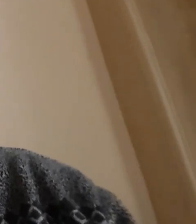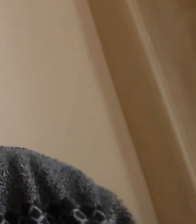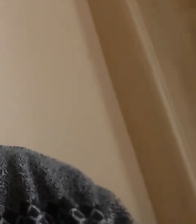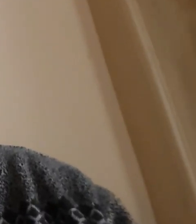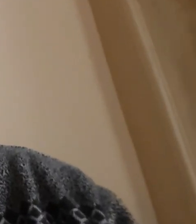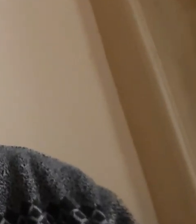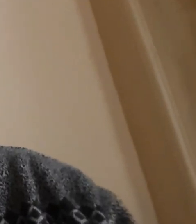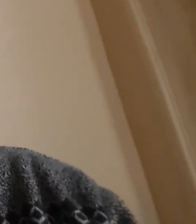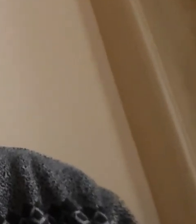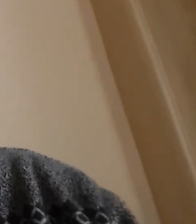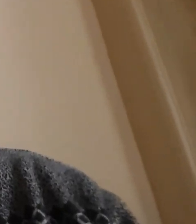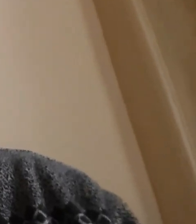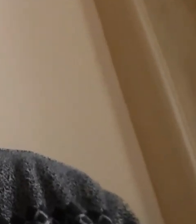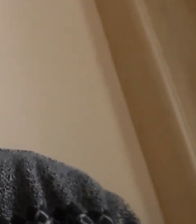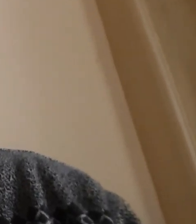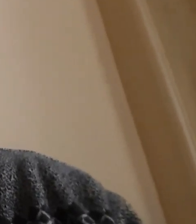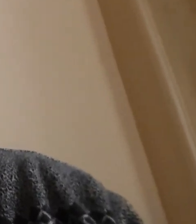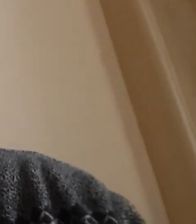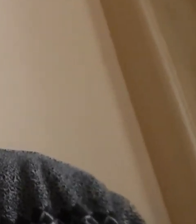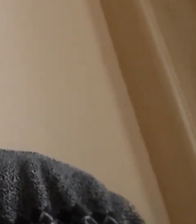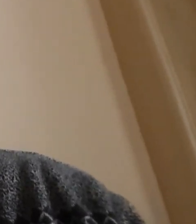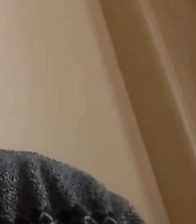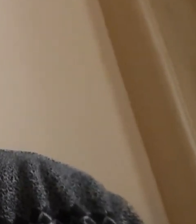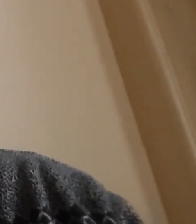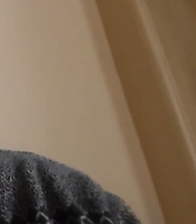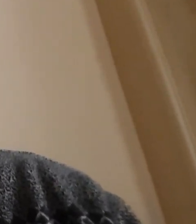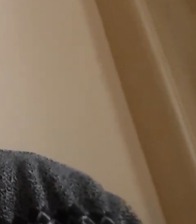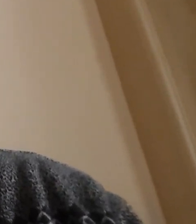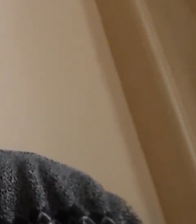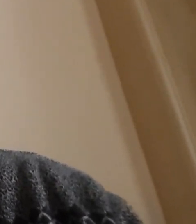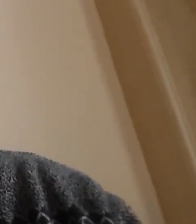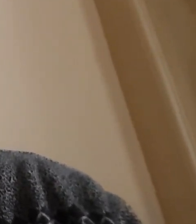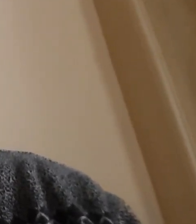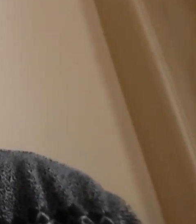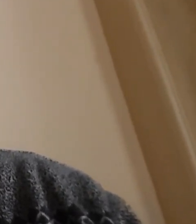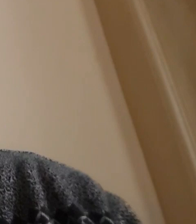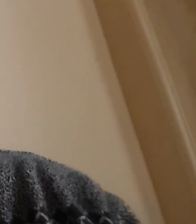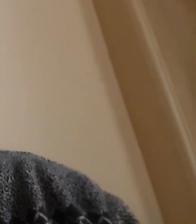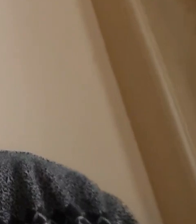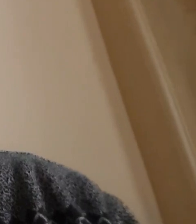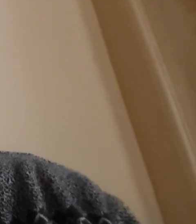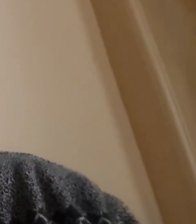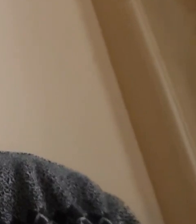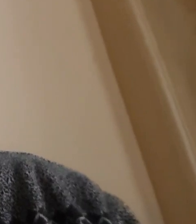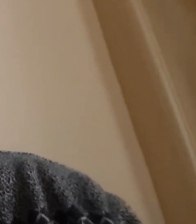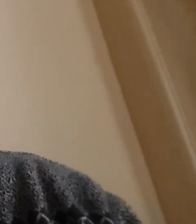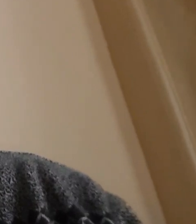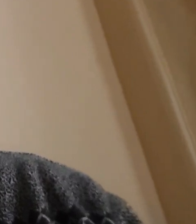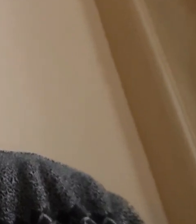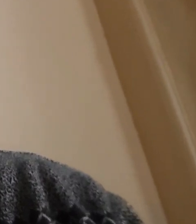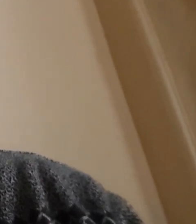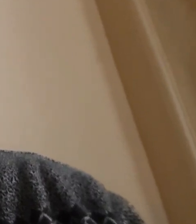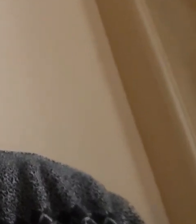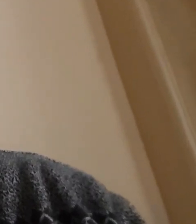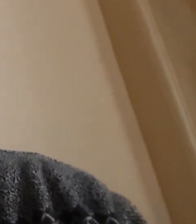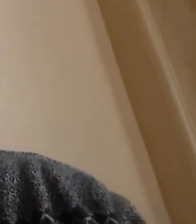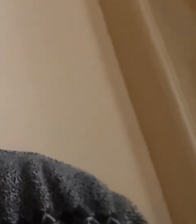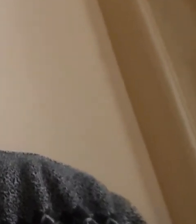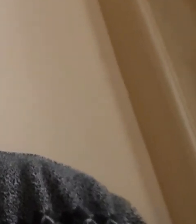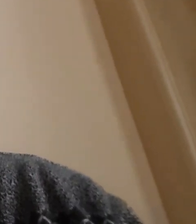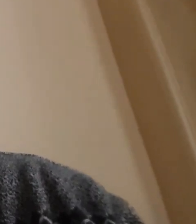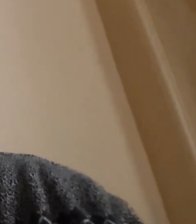interesting and I would like to share with you. It's a summit for America and Canada and Mexico